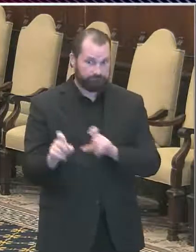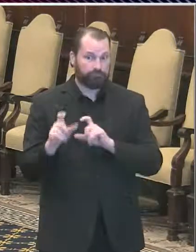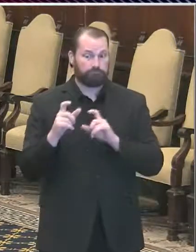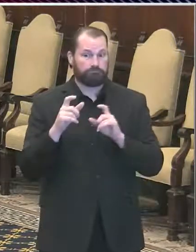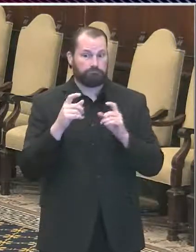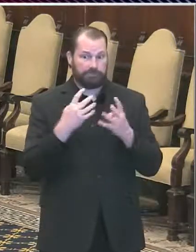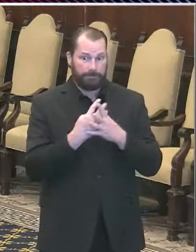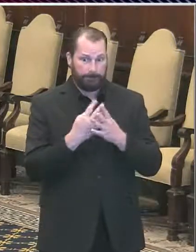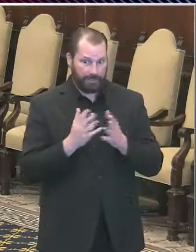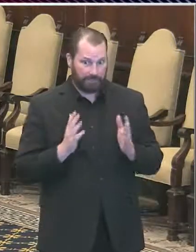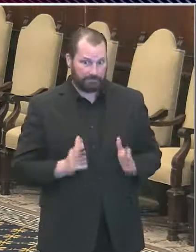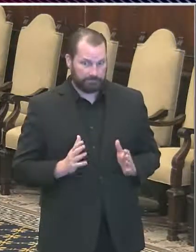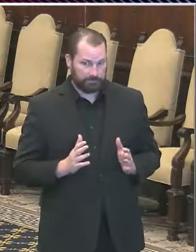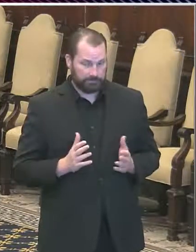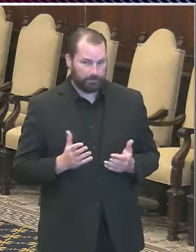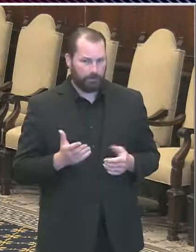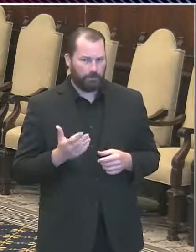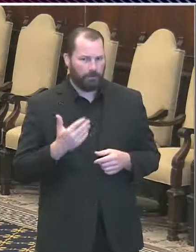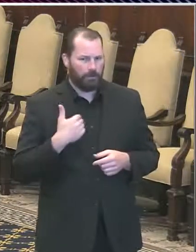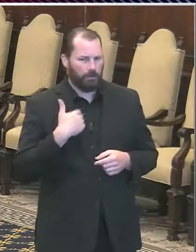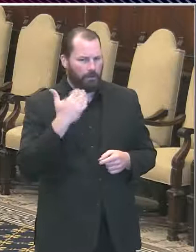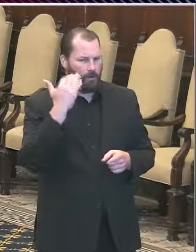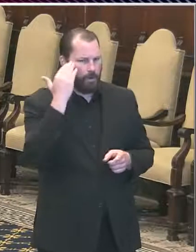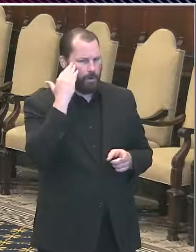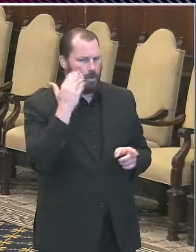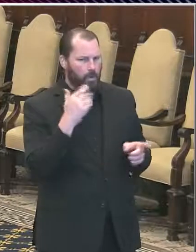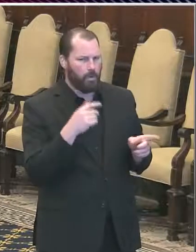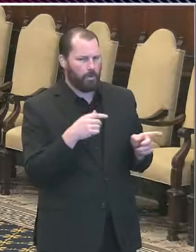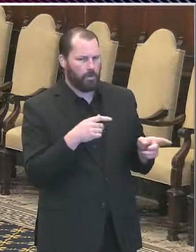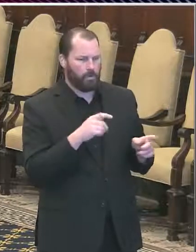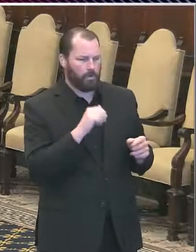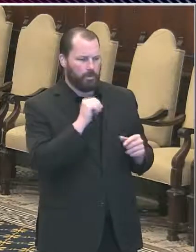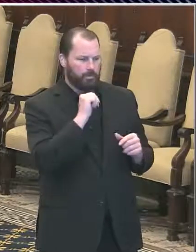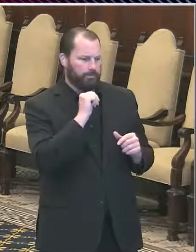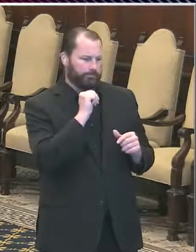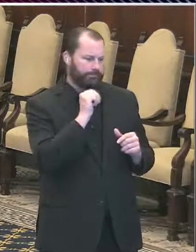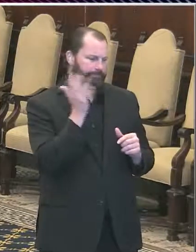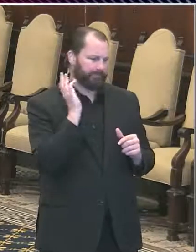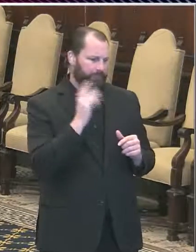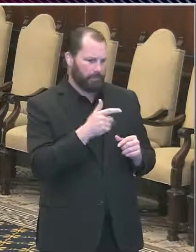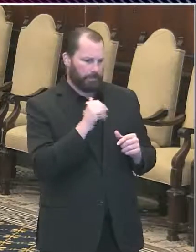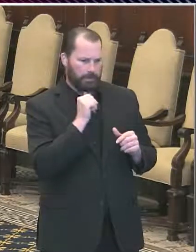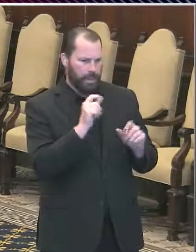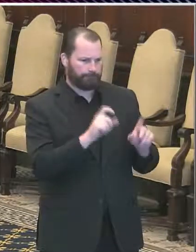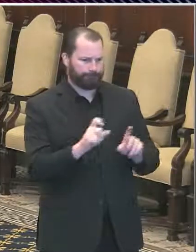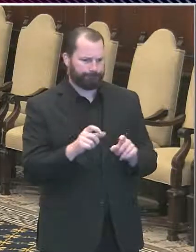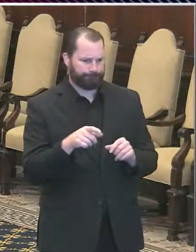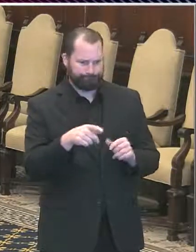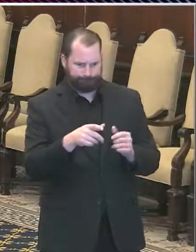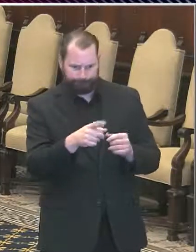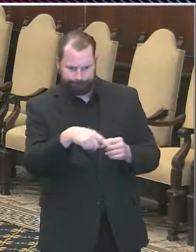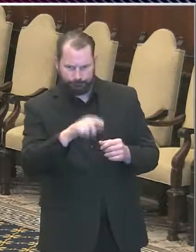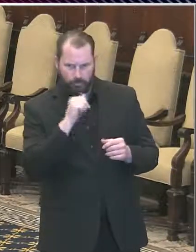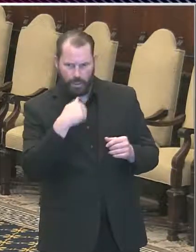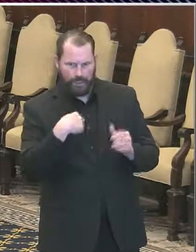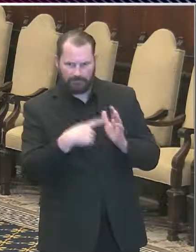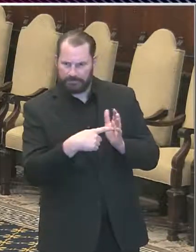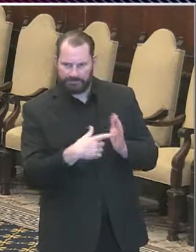testing for people who are asymptomatic. Why shouldn't people who are asymptomatic go in and get tested, especially if they think they've been